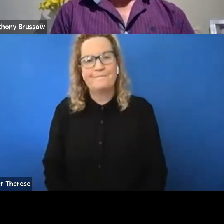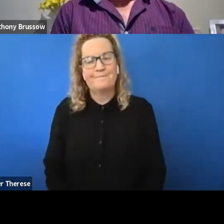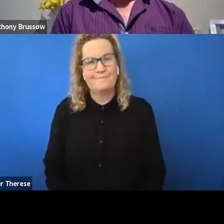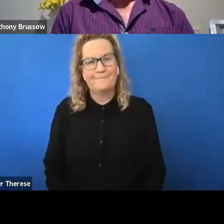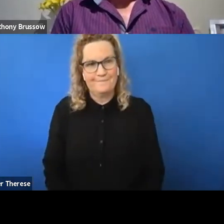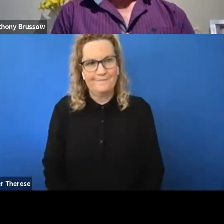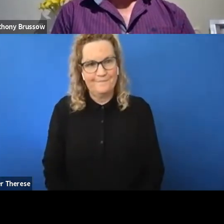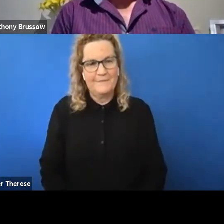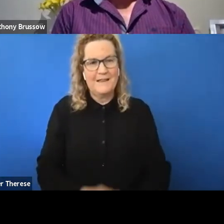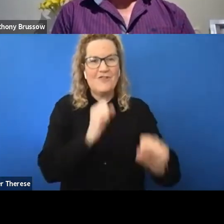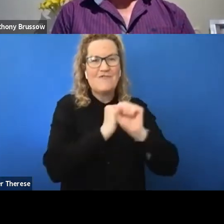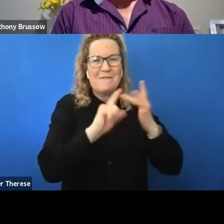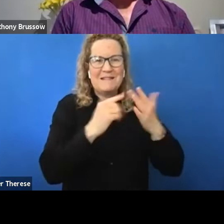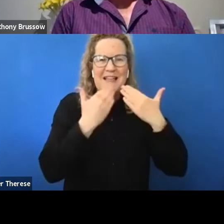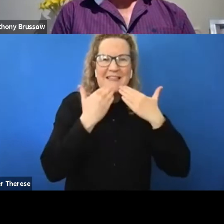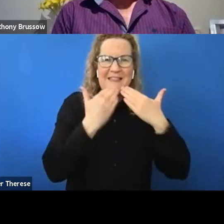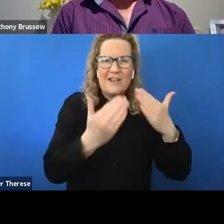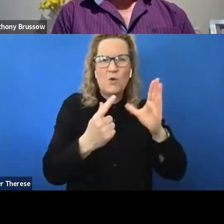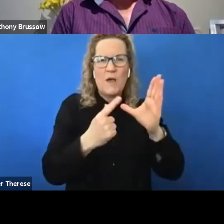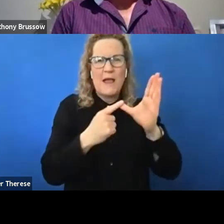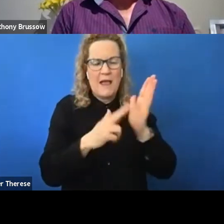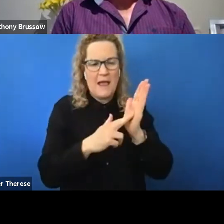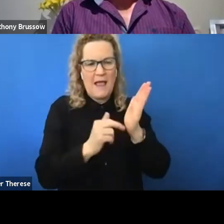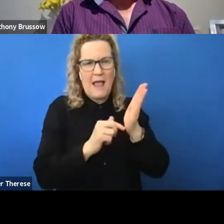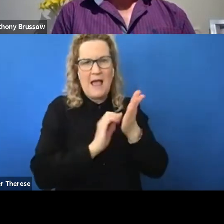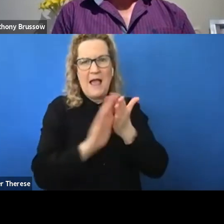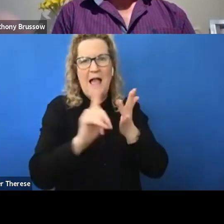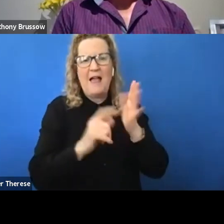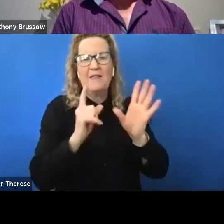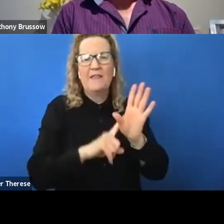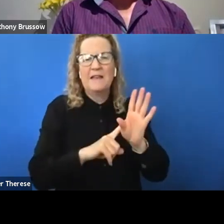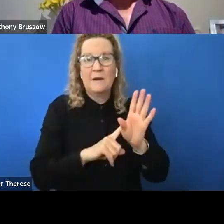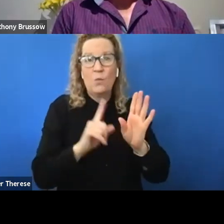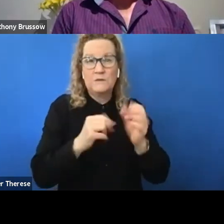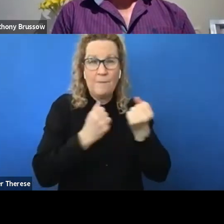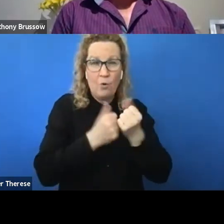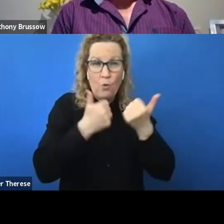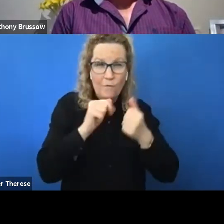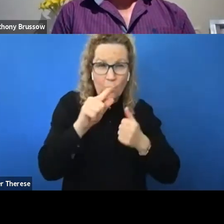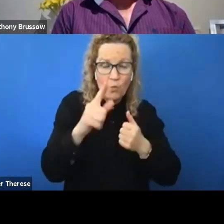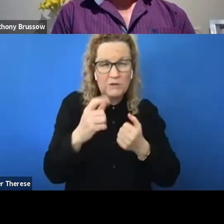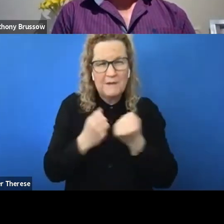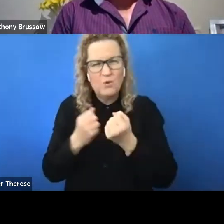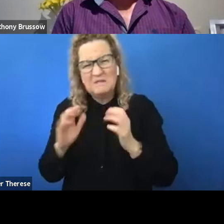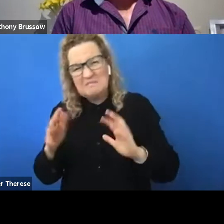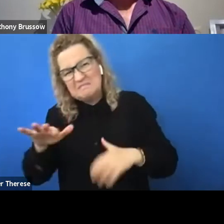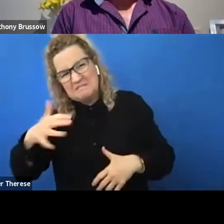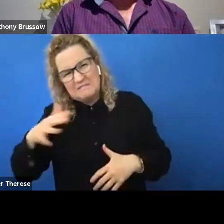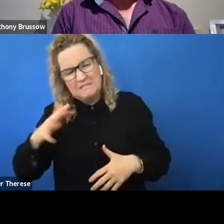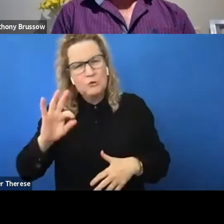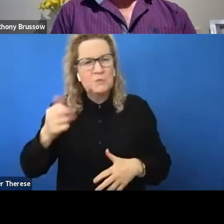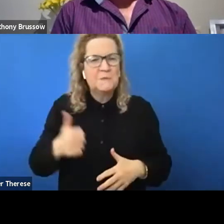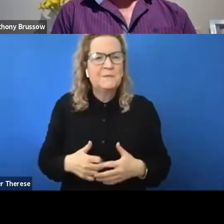Thanks, Ryan. Thanks, Anthony, what did you find worked for you and what wasn't so useful